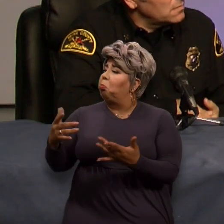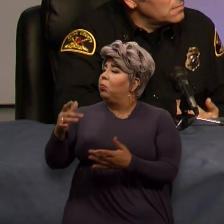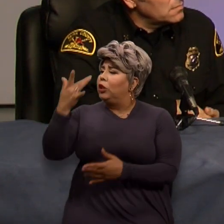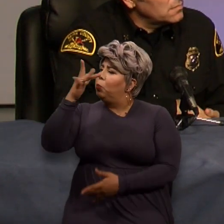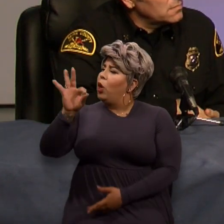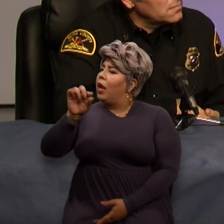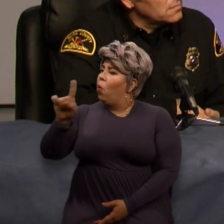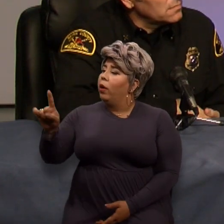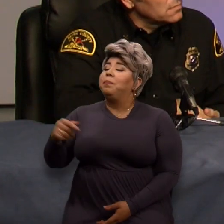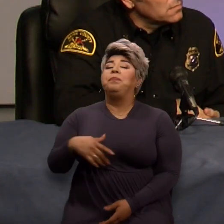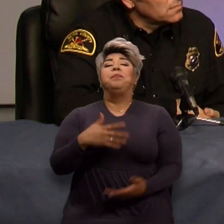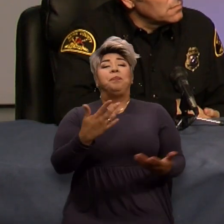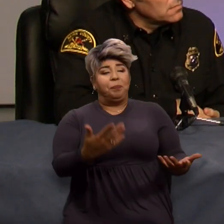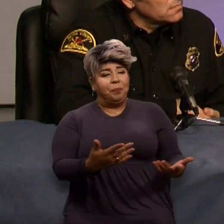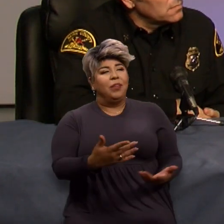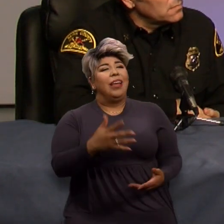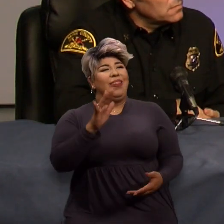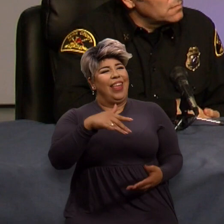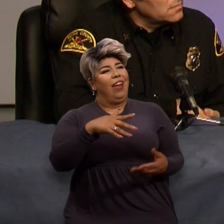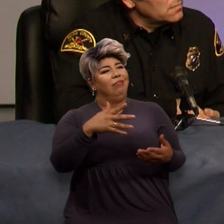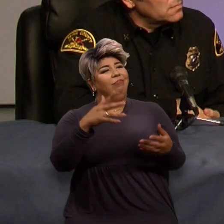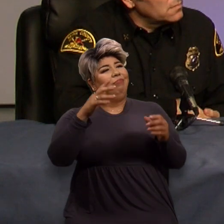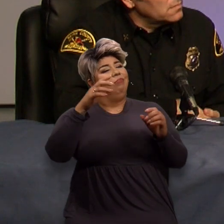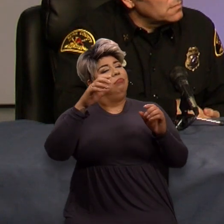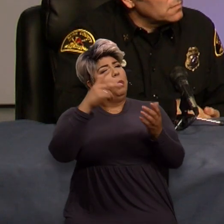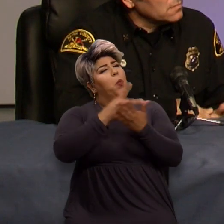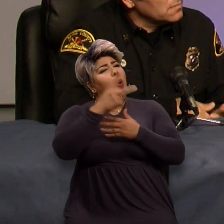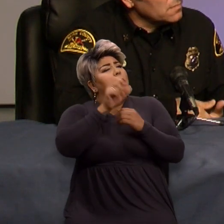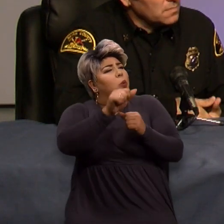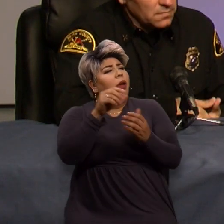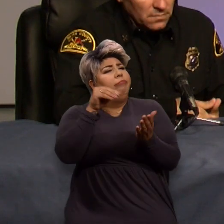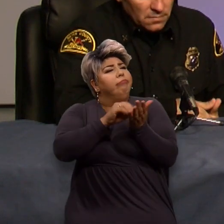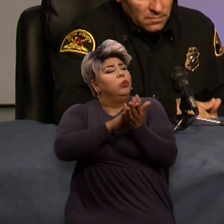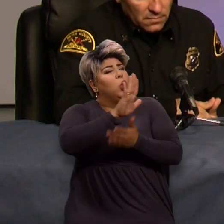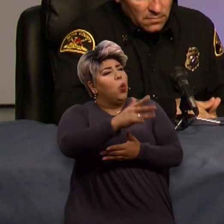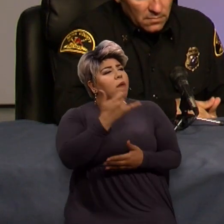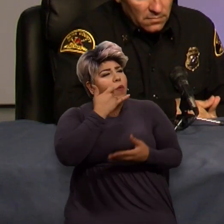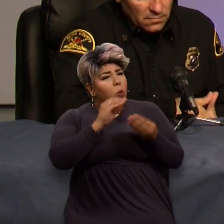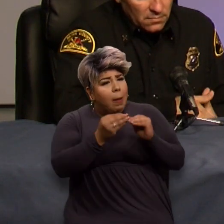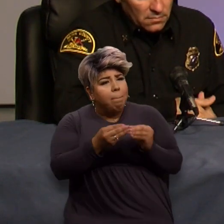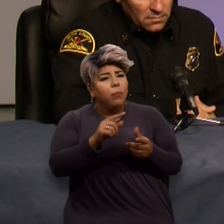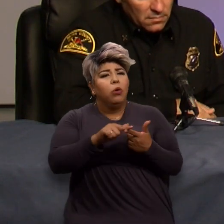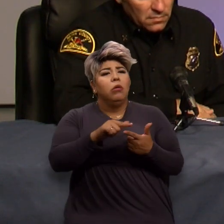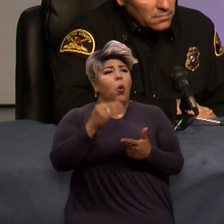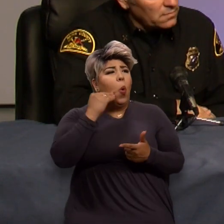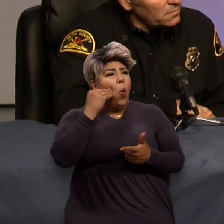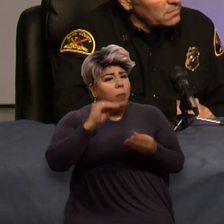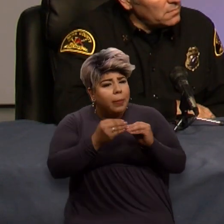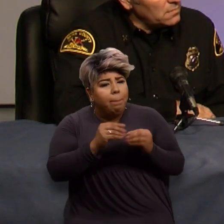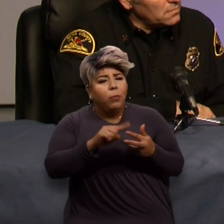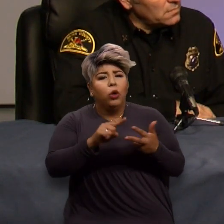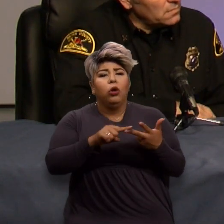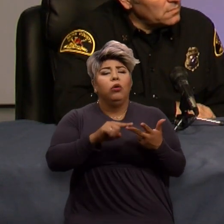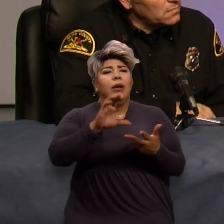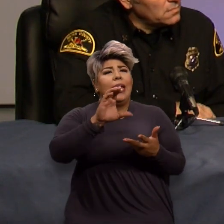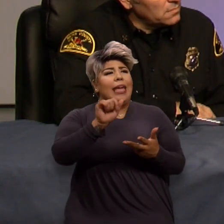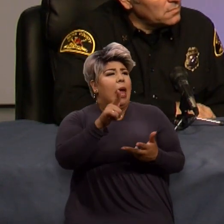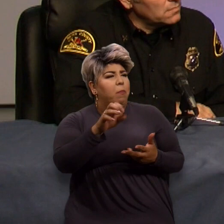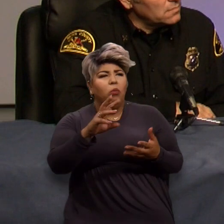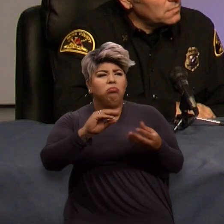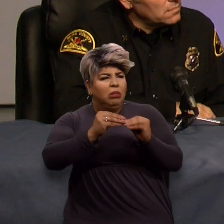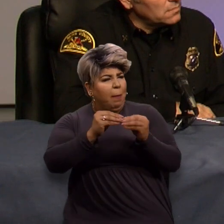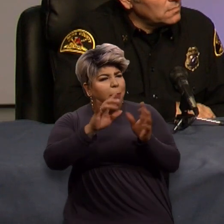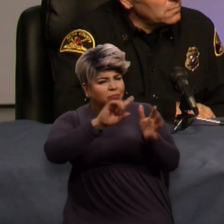is. So Smart 911 is a number registry that you can sign up for with your mobile device, your landline, your VoIP number, and through cable.